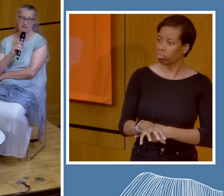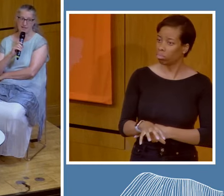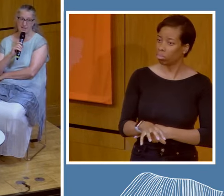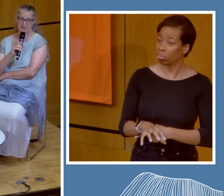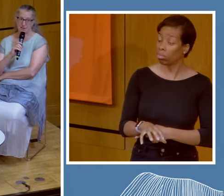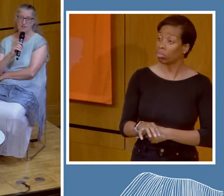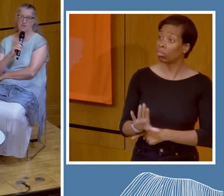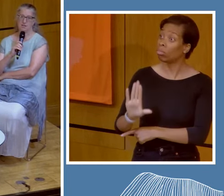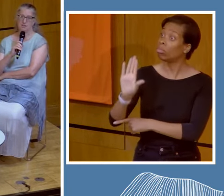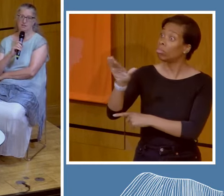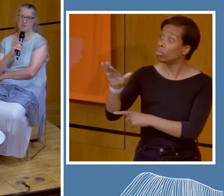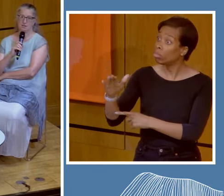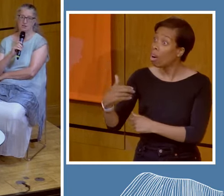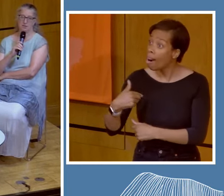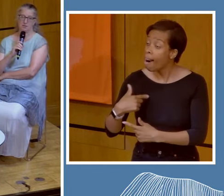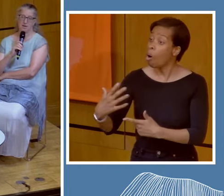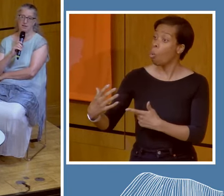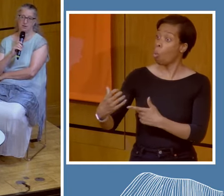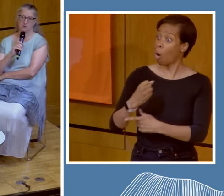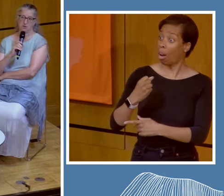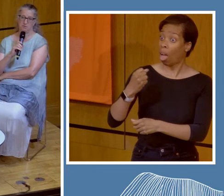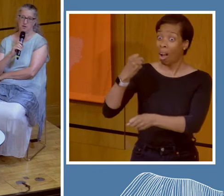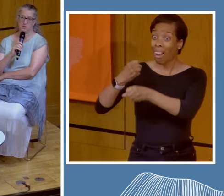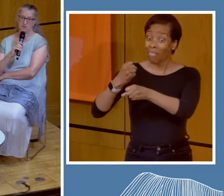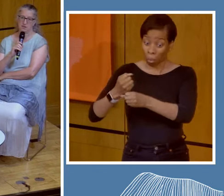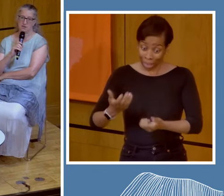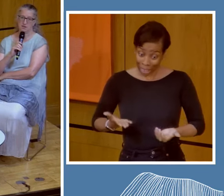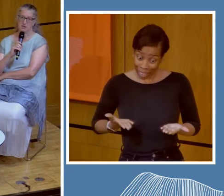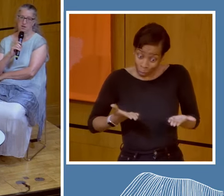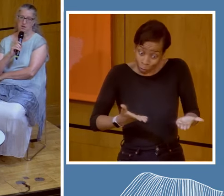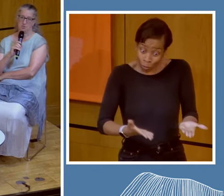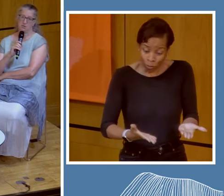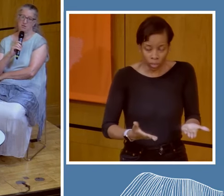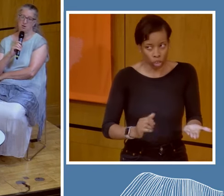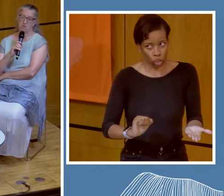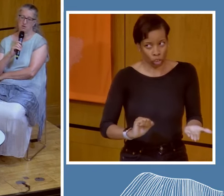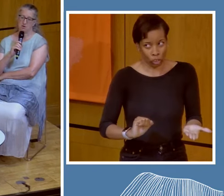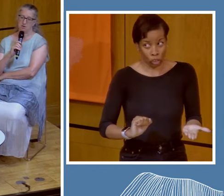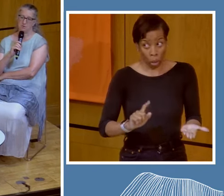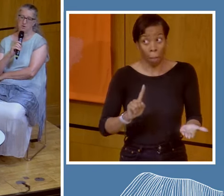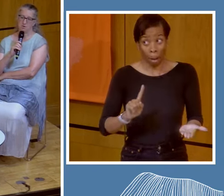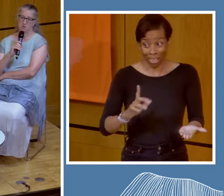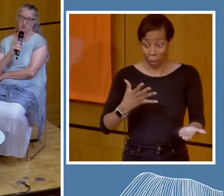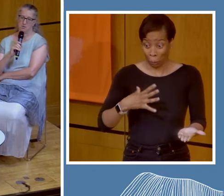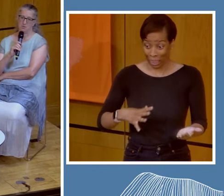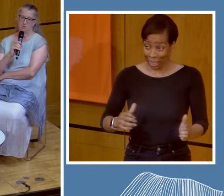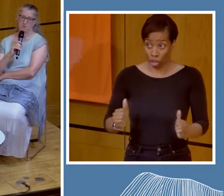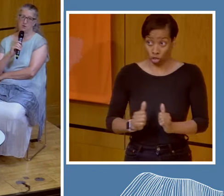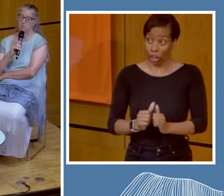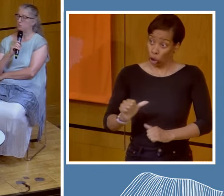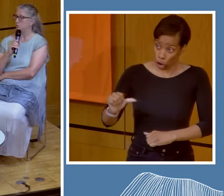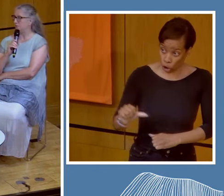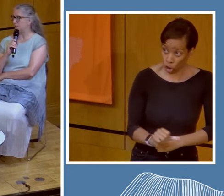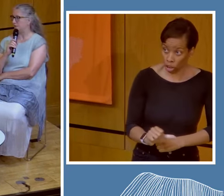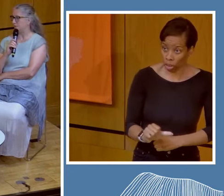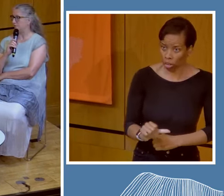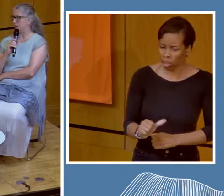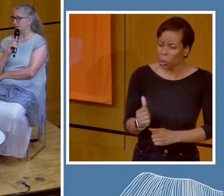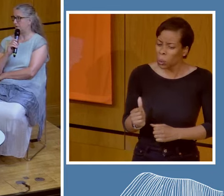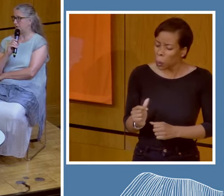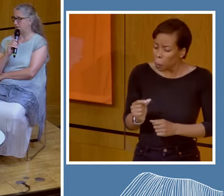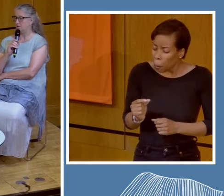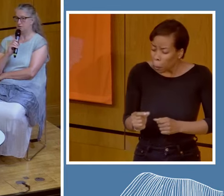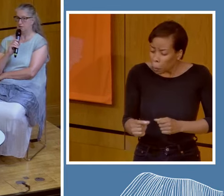it yet. It's still a battle we're fighting. But there are a few moves